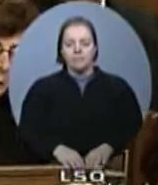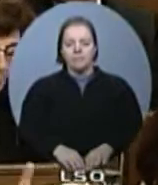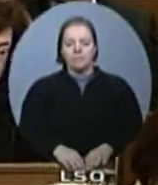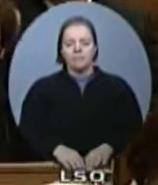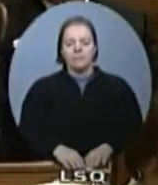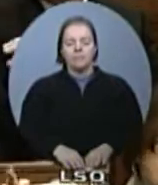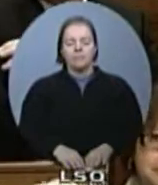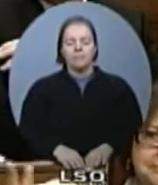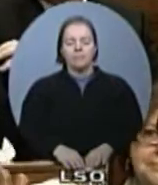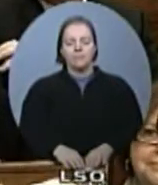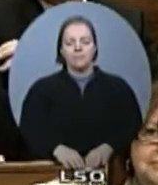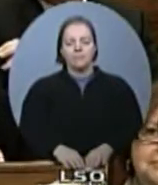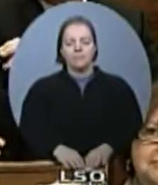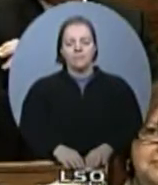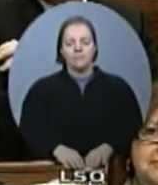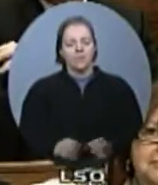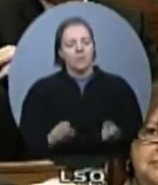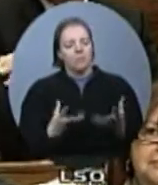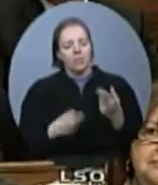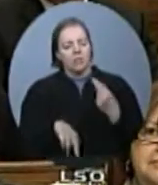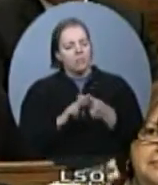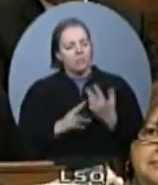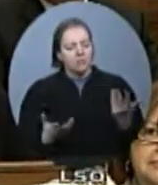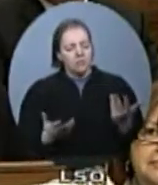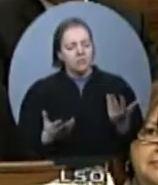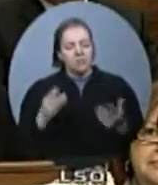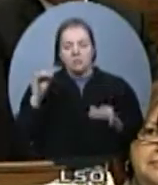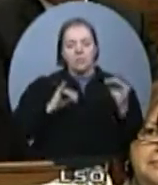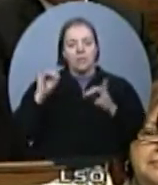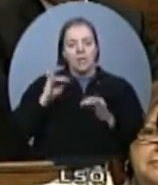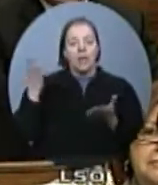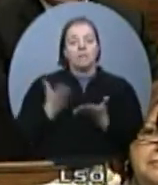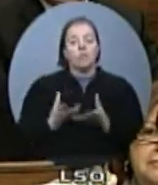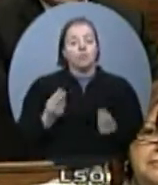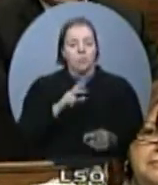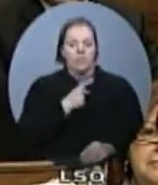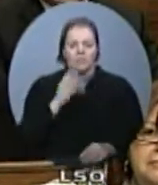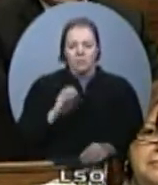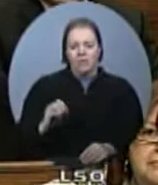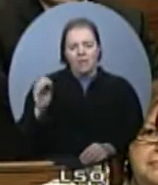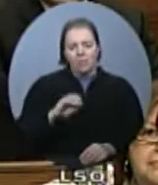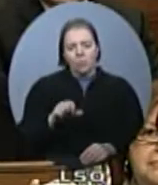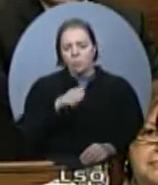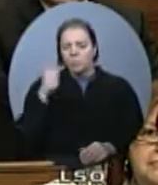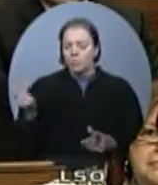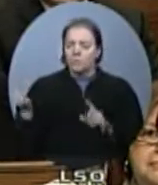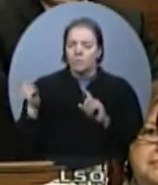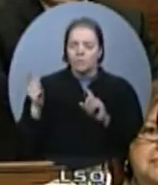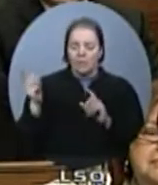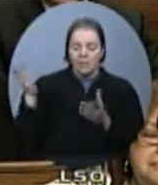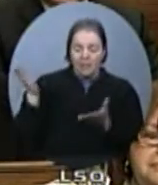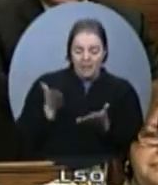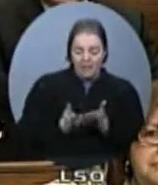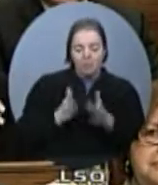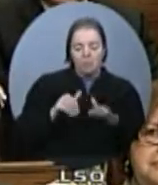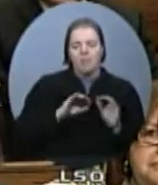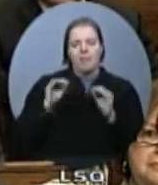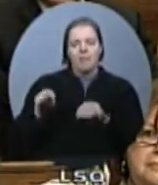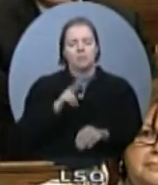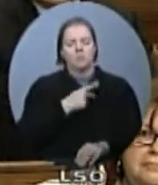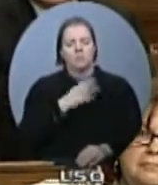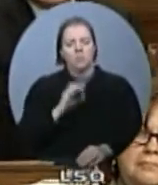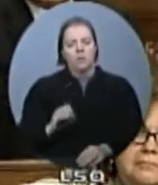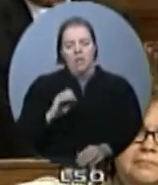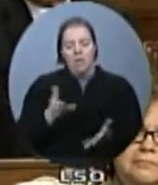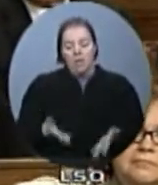That's fine. The bulk of immigrants come to Ontario and others move to Ontario shortly after arriving. Under the current agreement, this